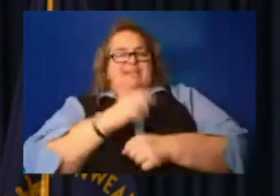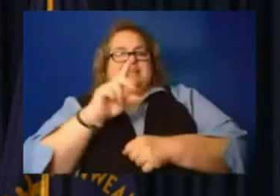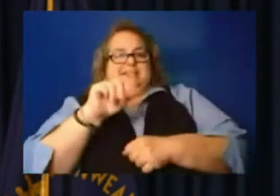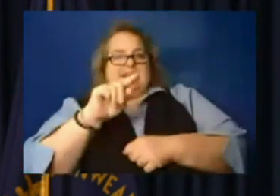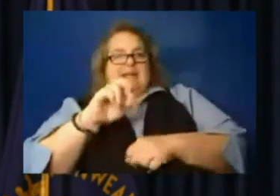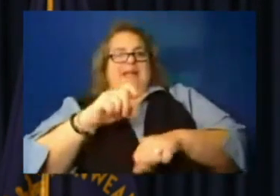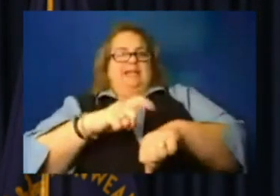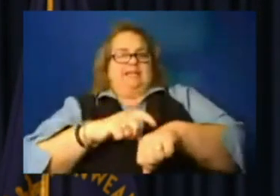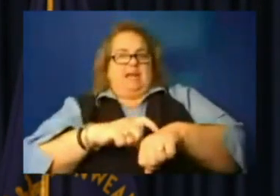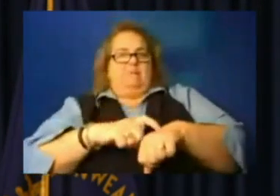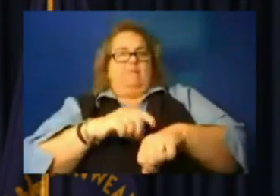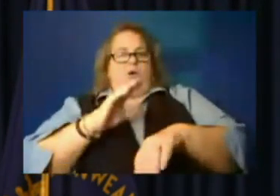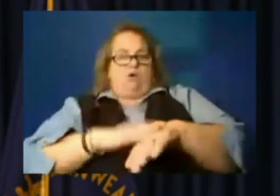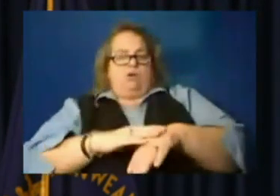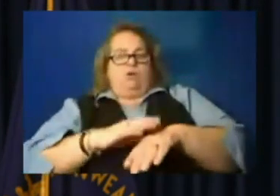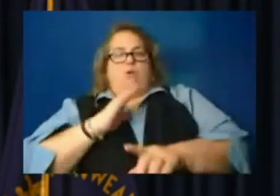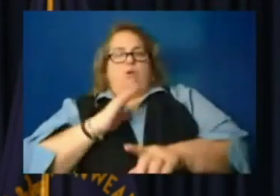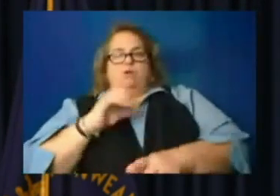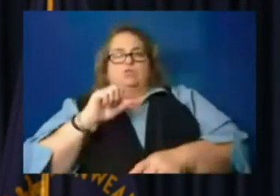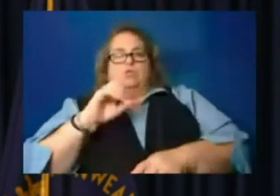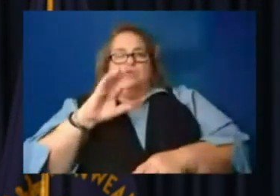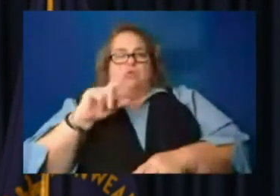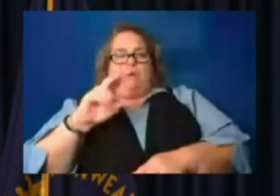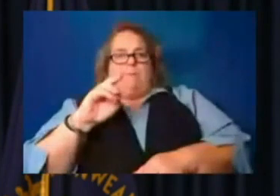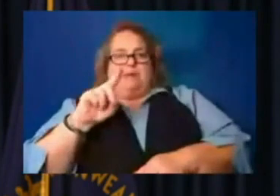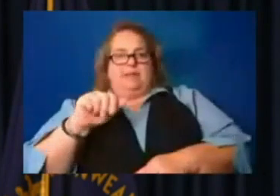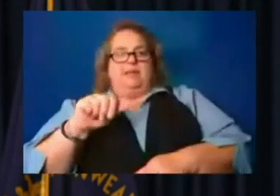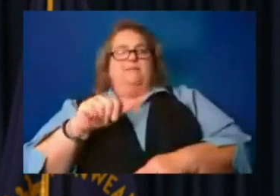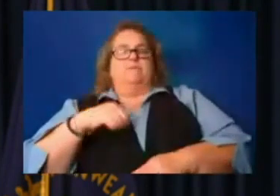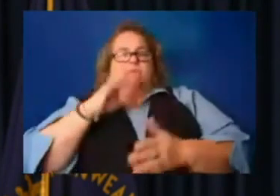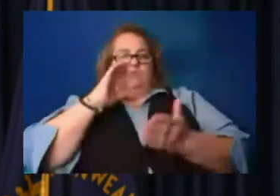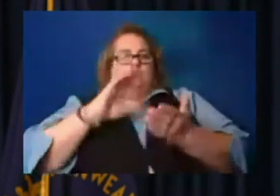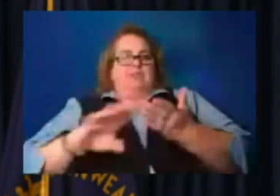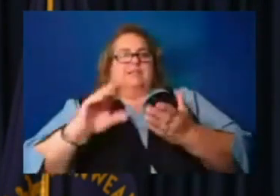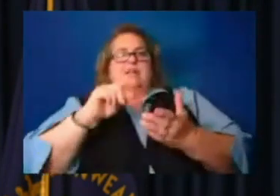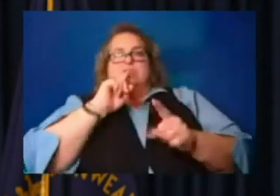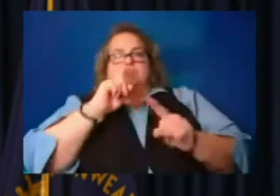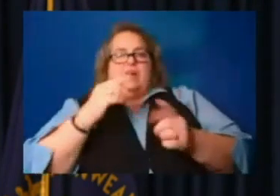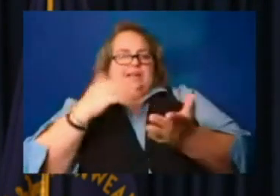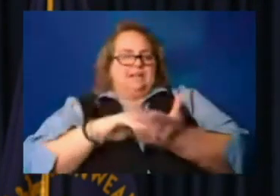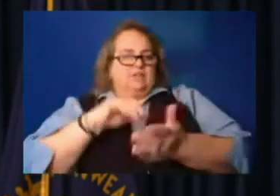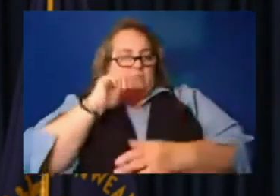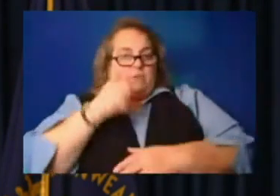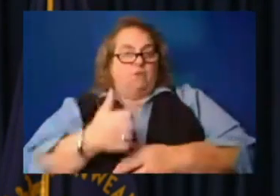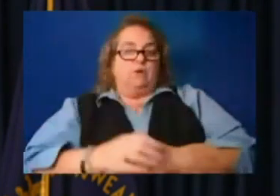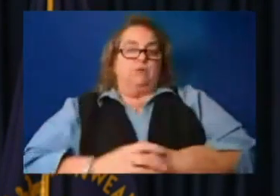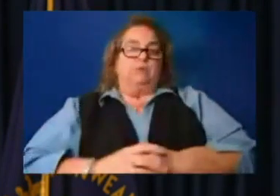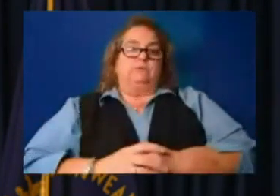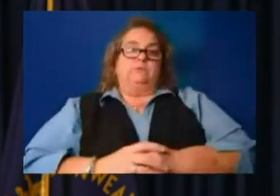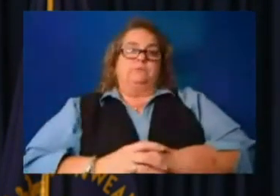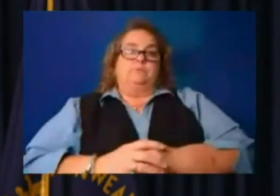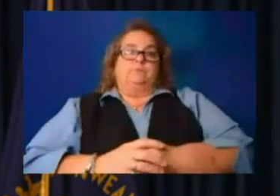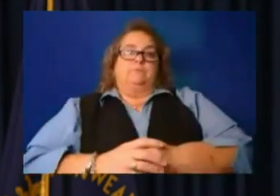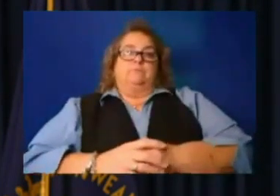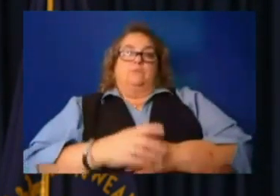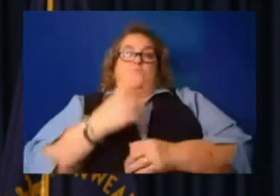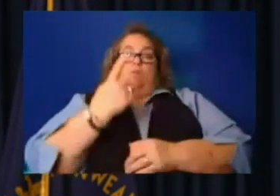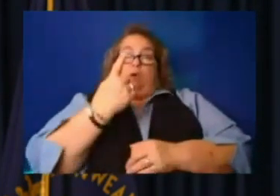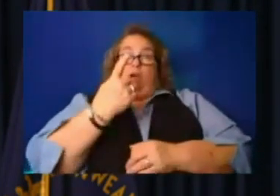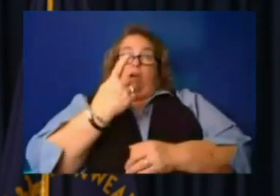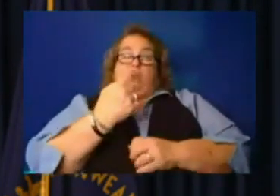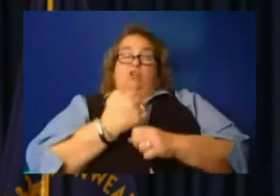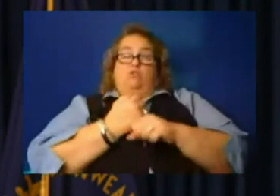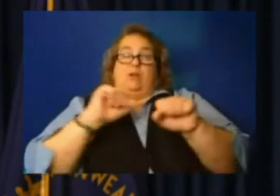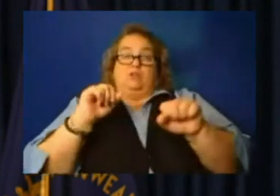get out in our release and we'll go over it again tomorrow. One evacuation that we hadn't talked about